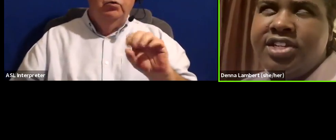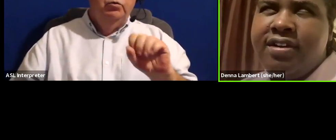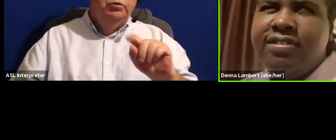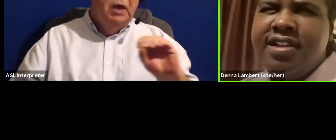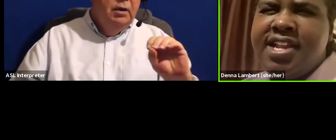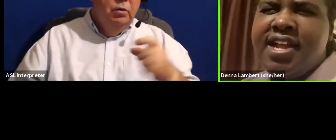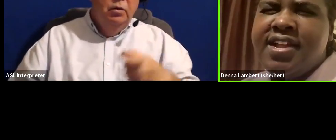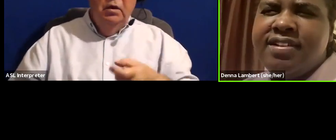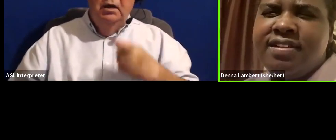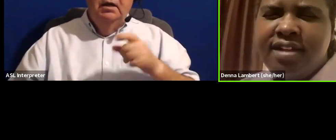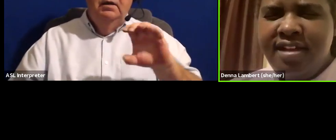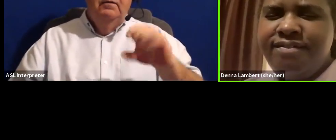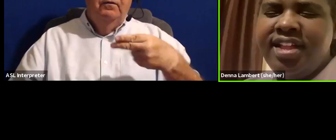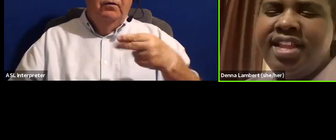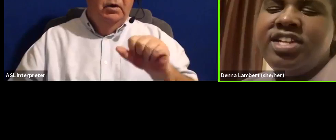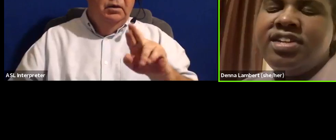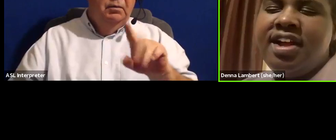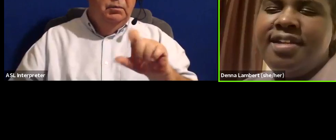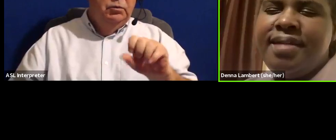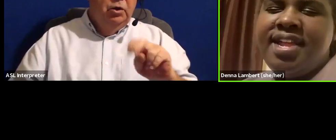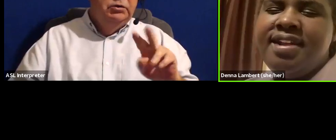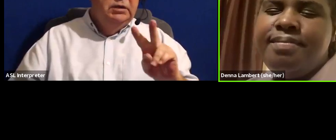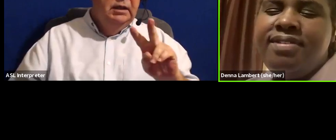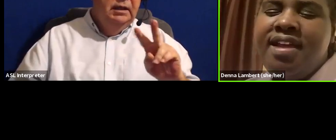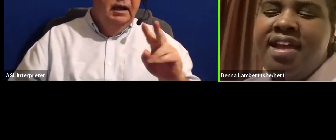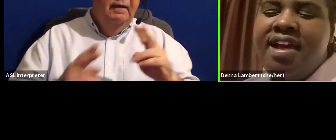Charleston Village